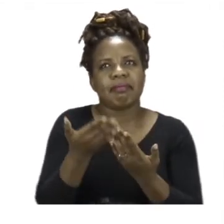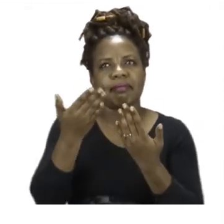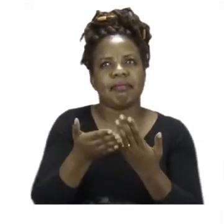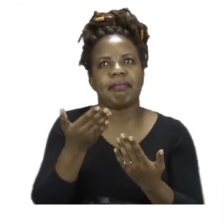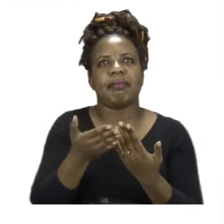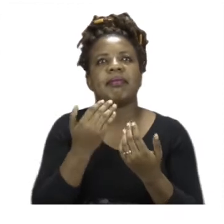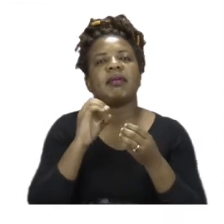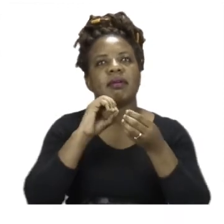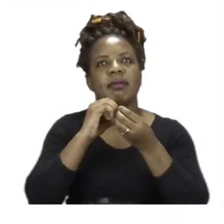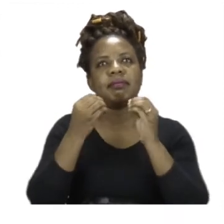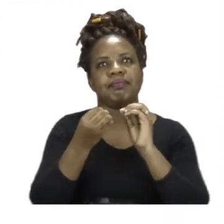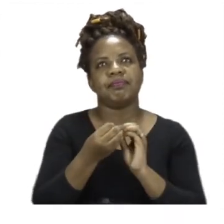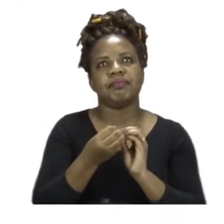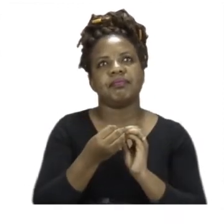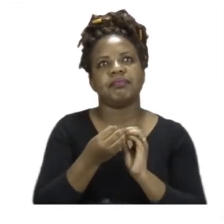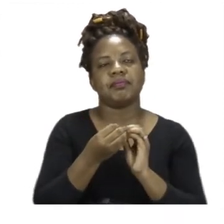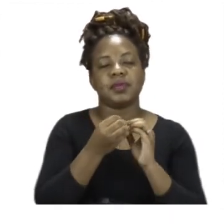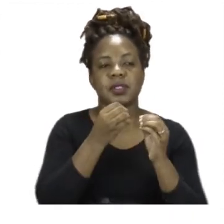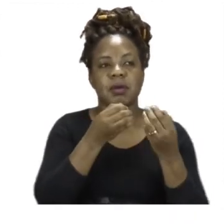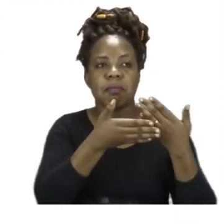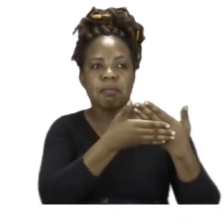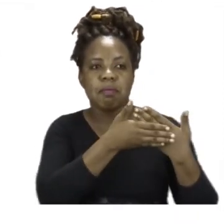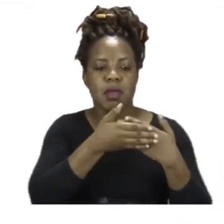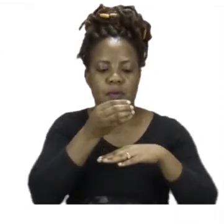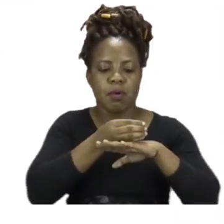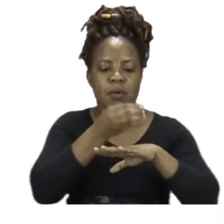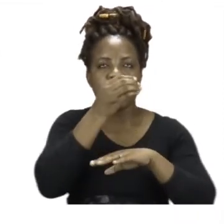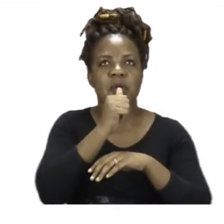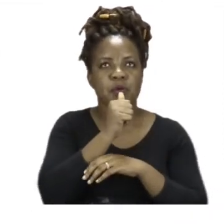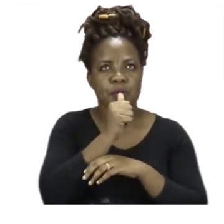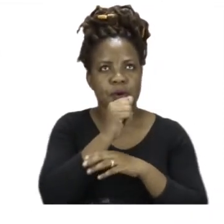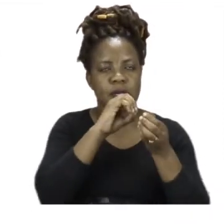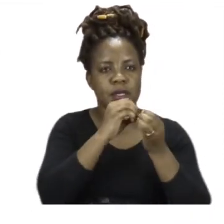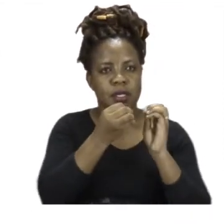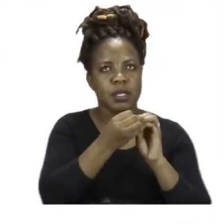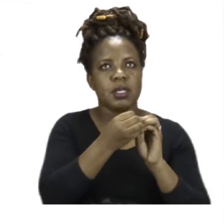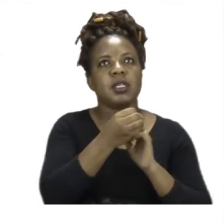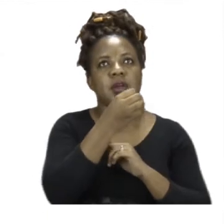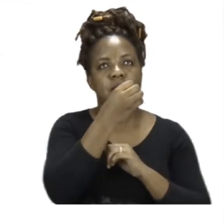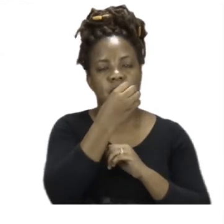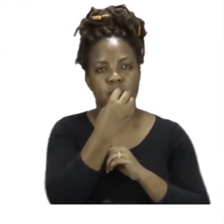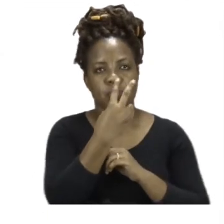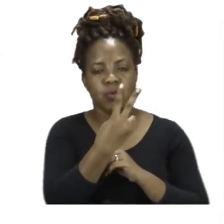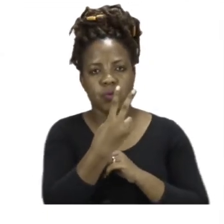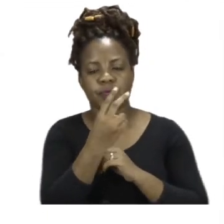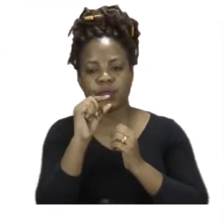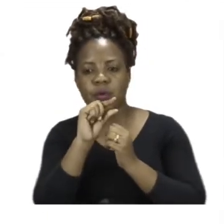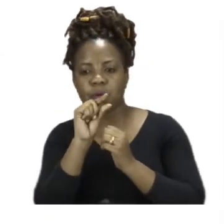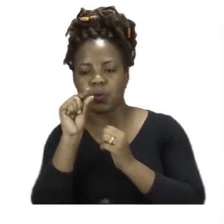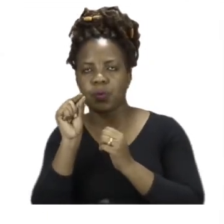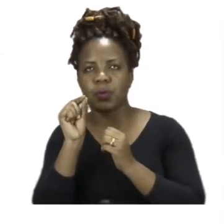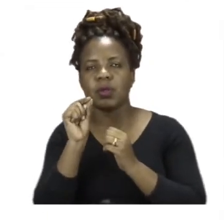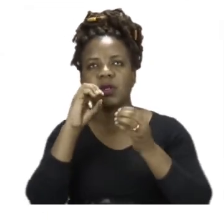So we're going to put our number two for the baby bottle and number three for our feather. The